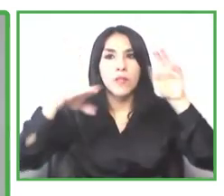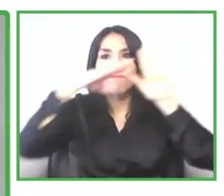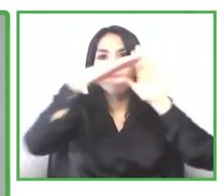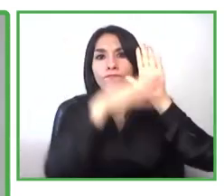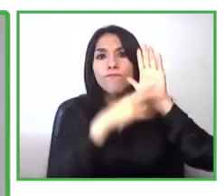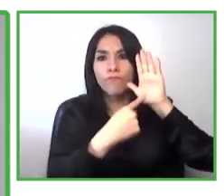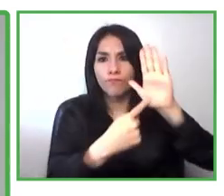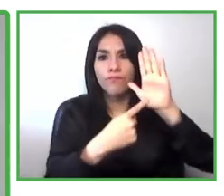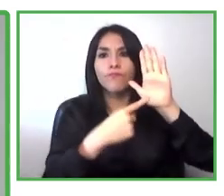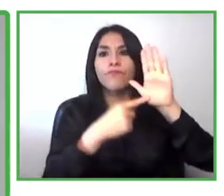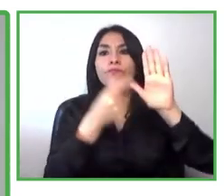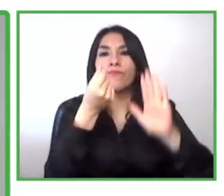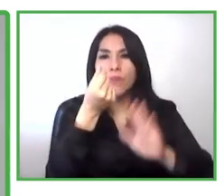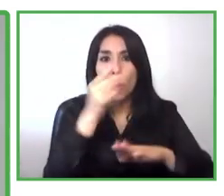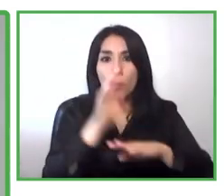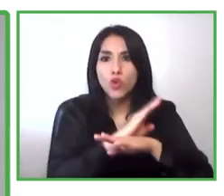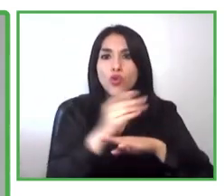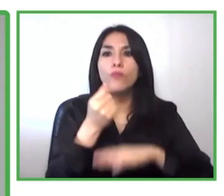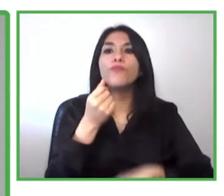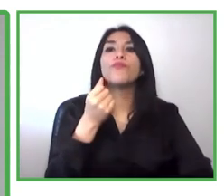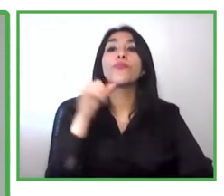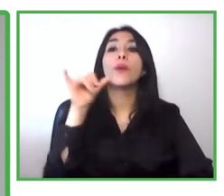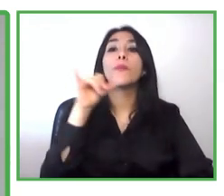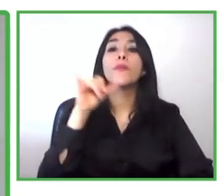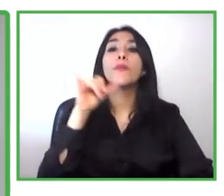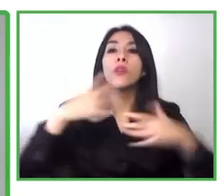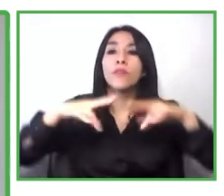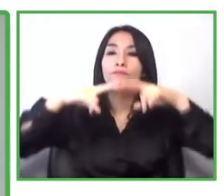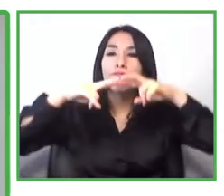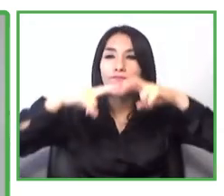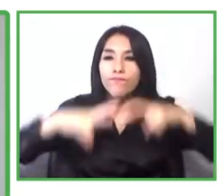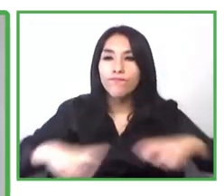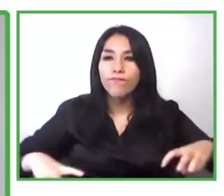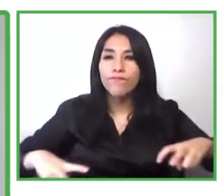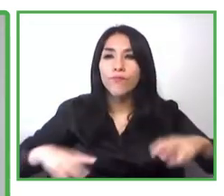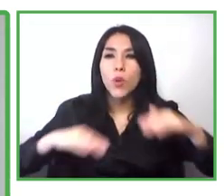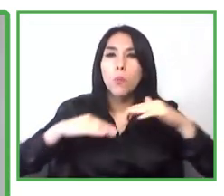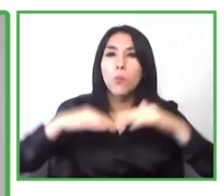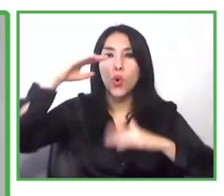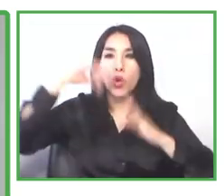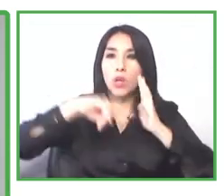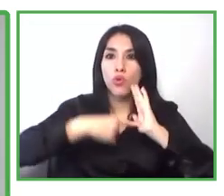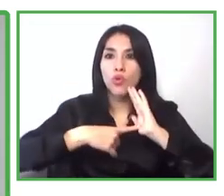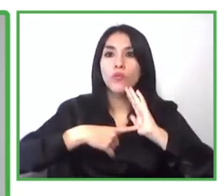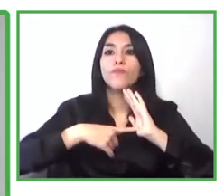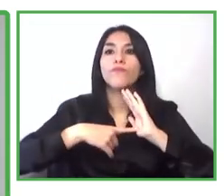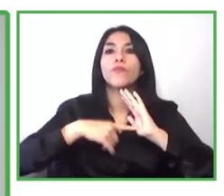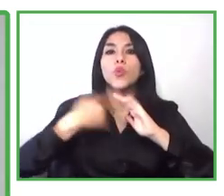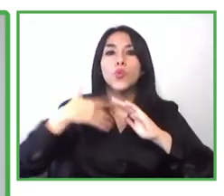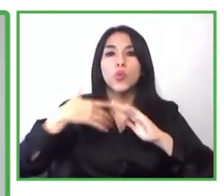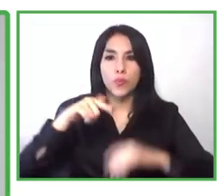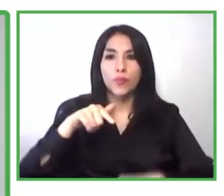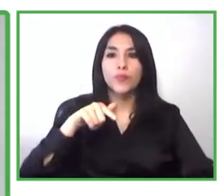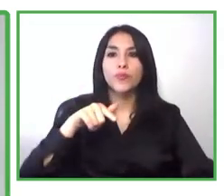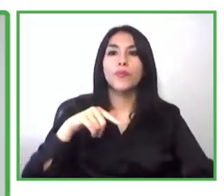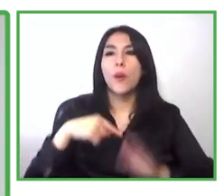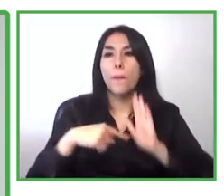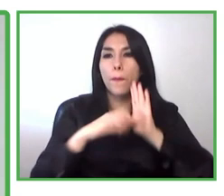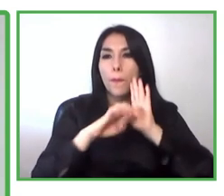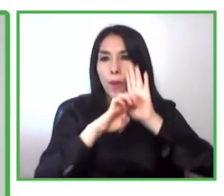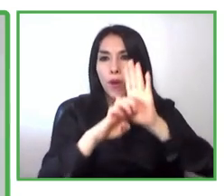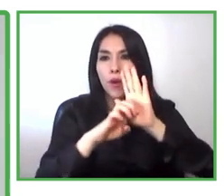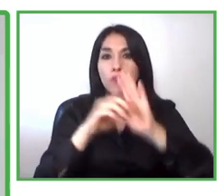financial inclusions and also to have more sophisticated tools those